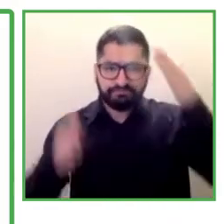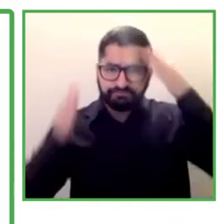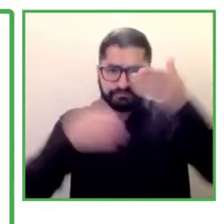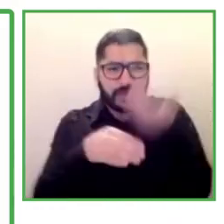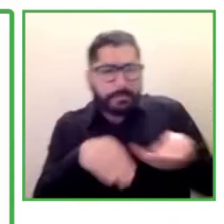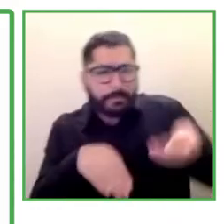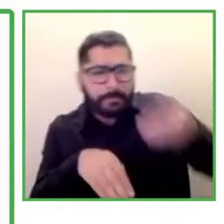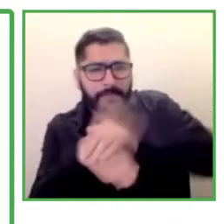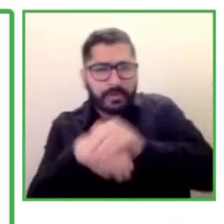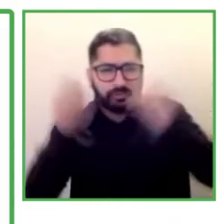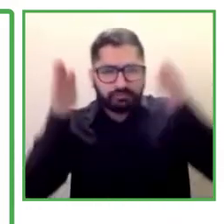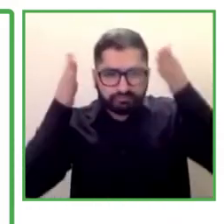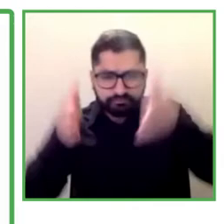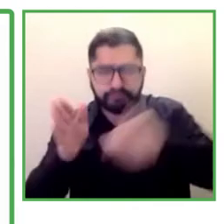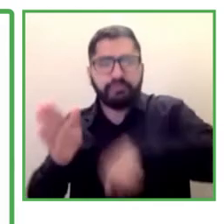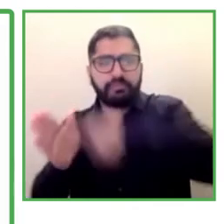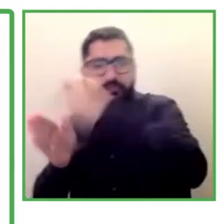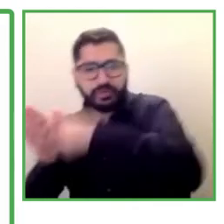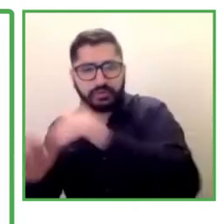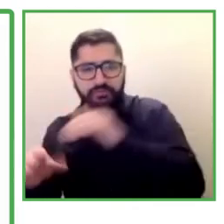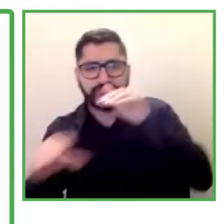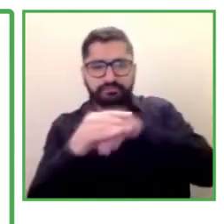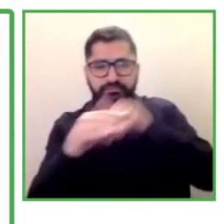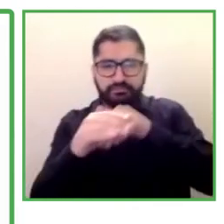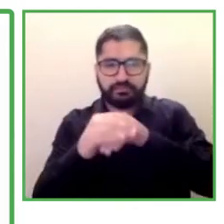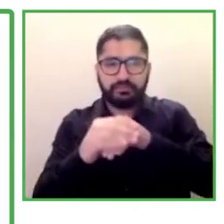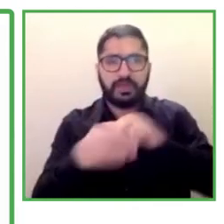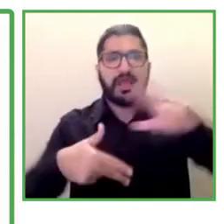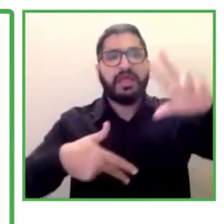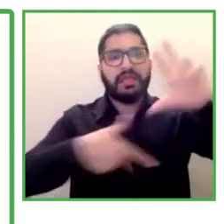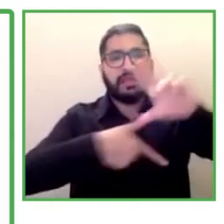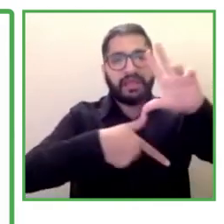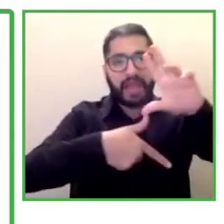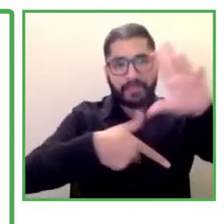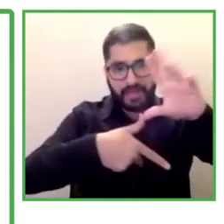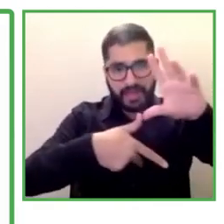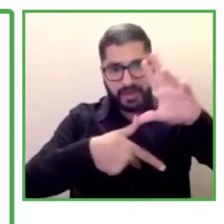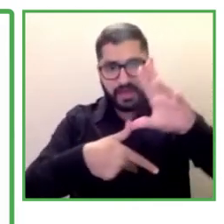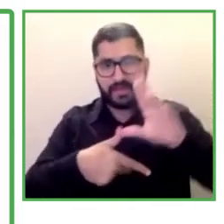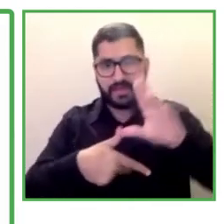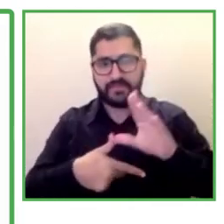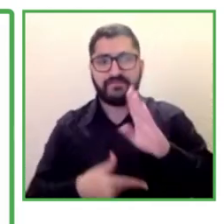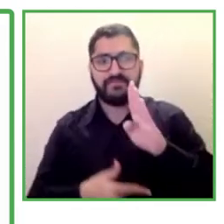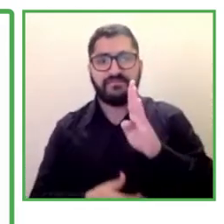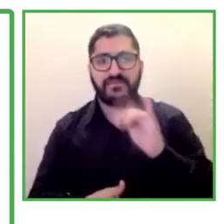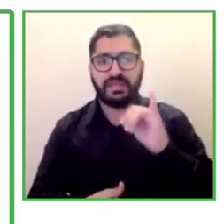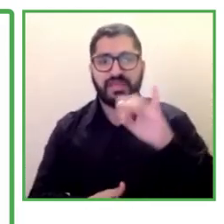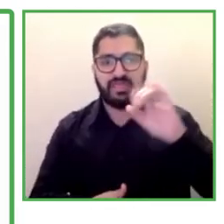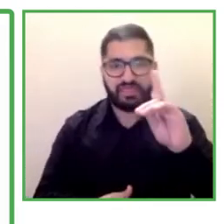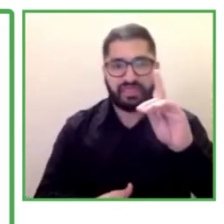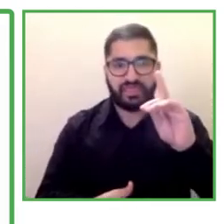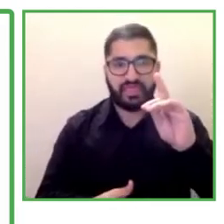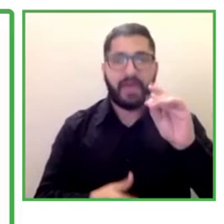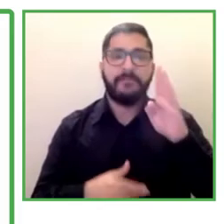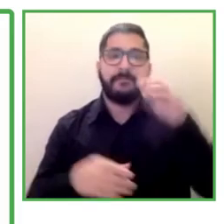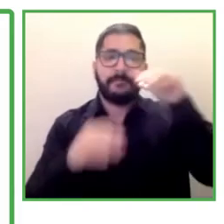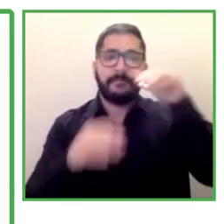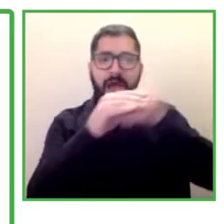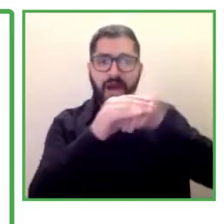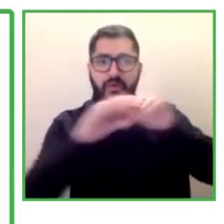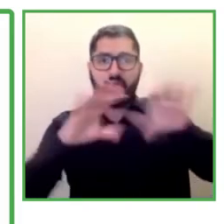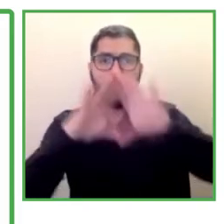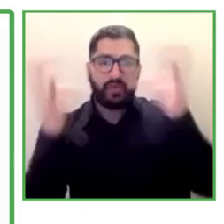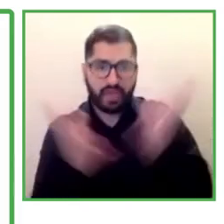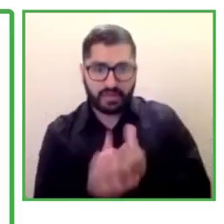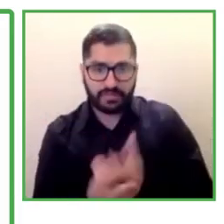Inter-American Bank of Development and our work is to identify innovating ways to